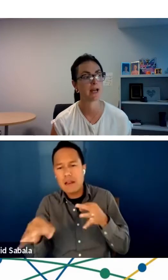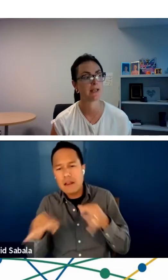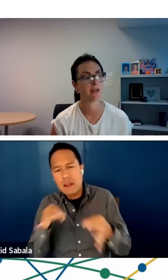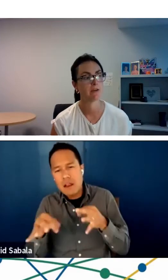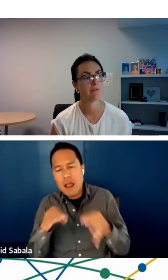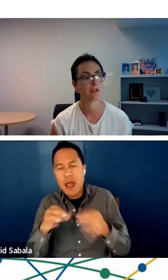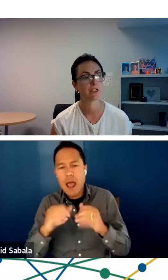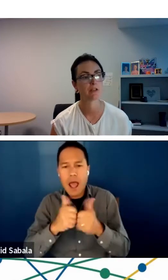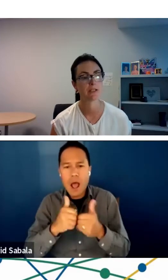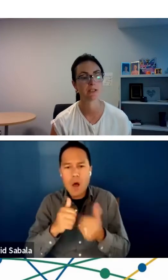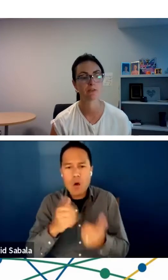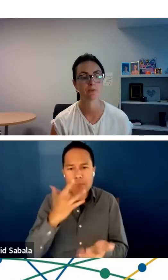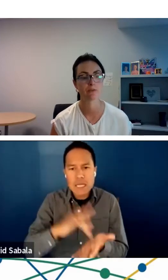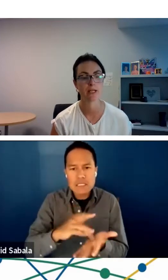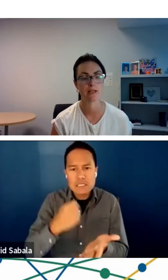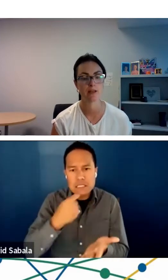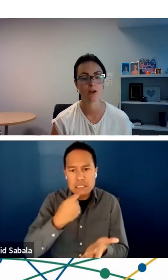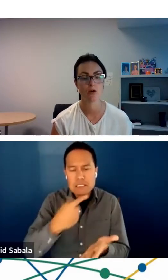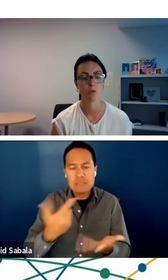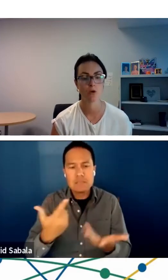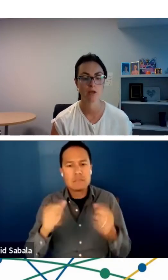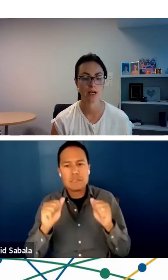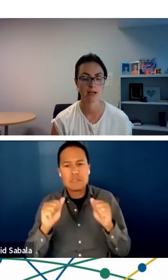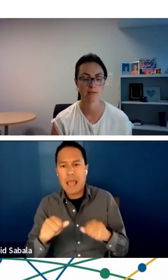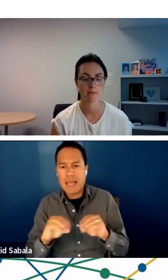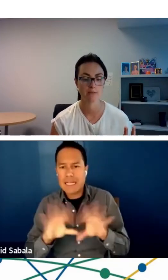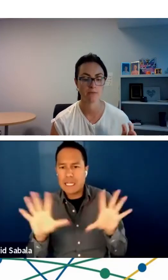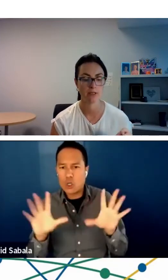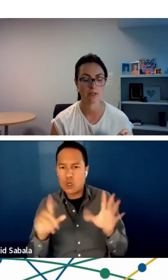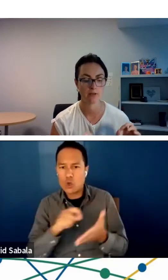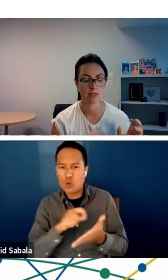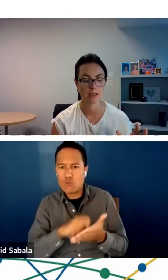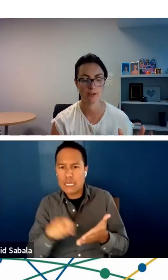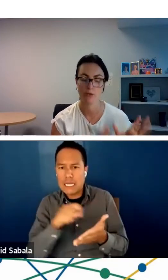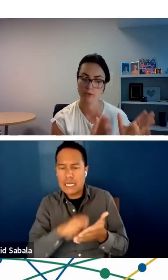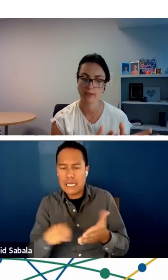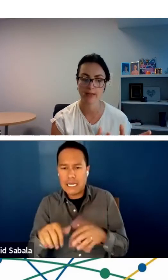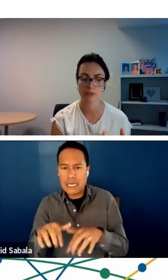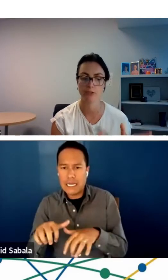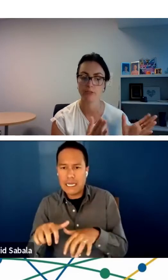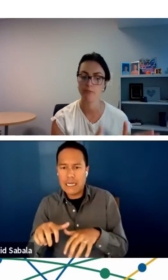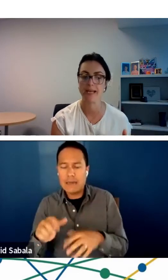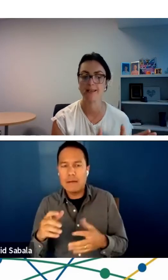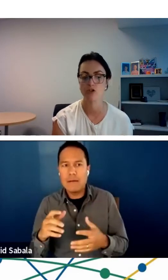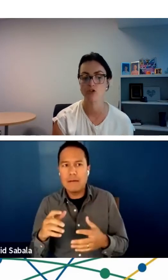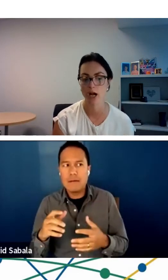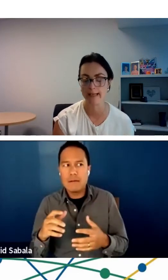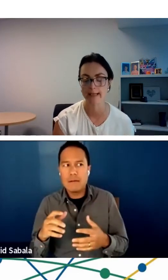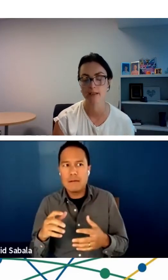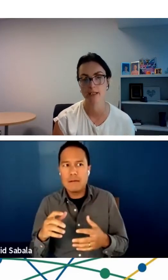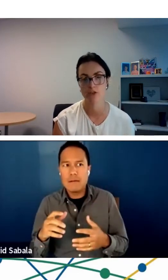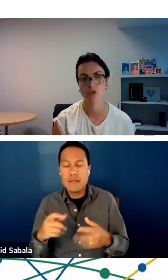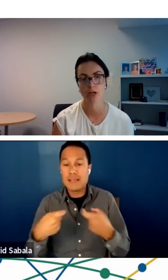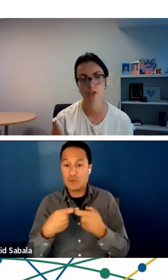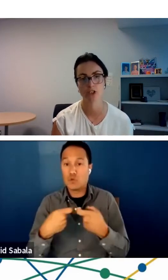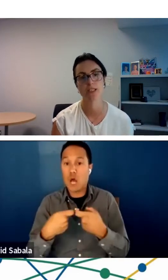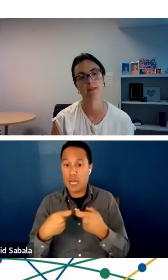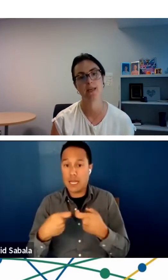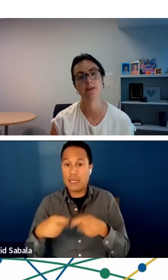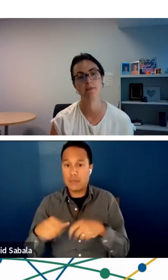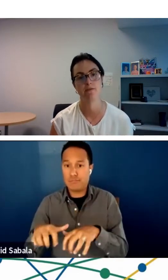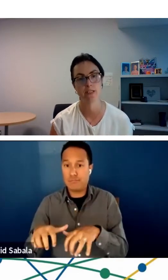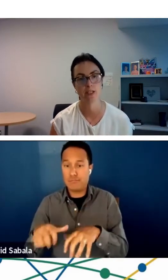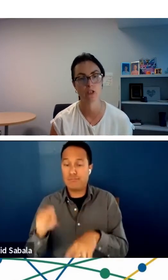provide very clear written or, you know, not necessarily written, but electronic instructions